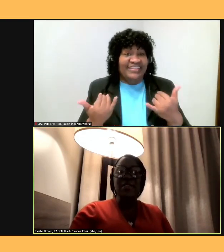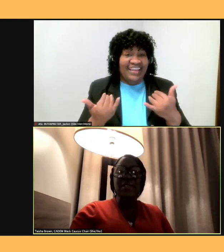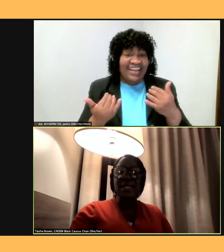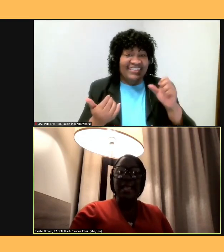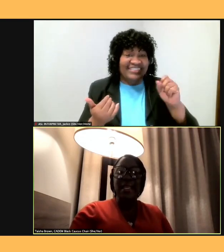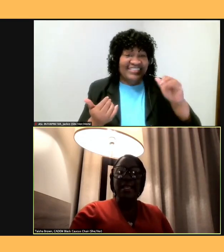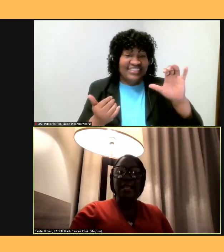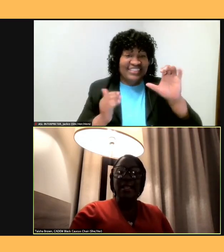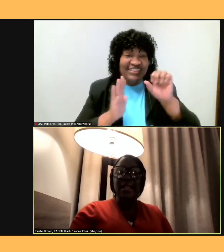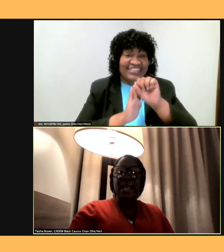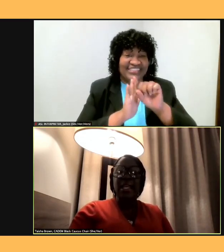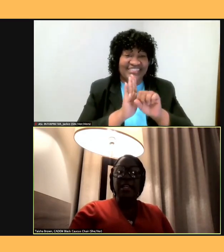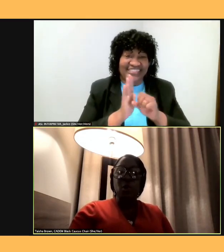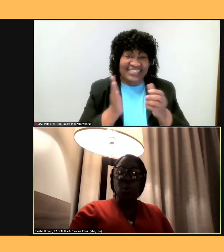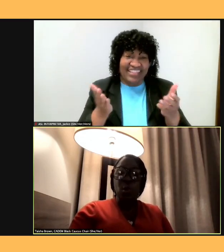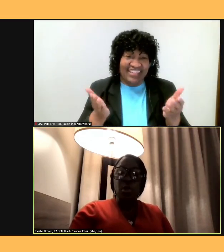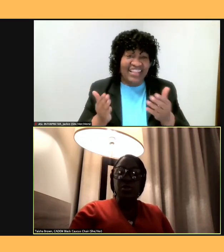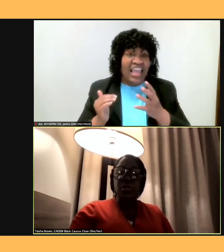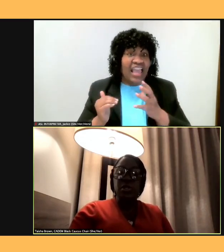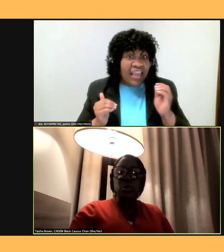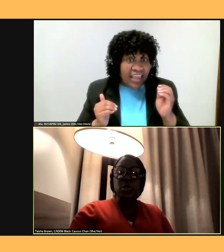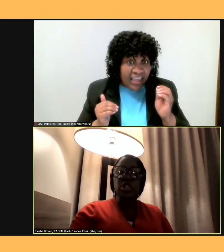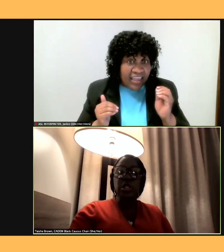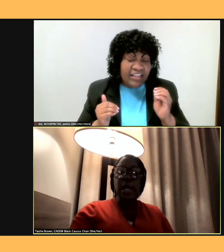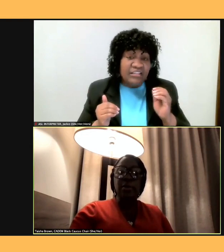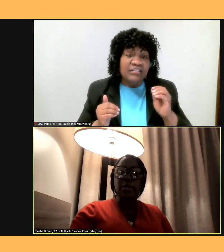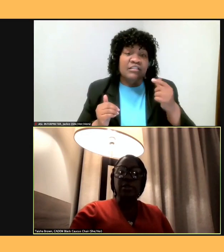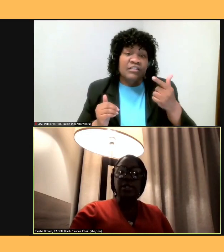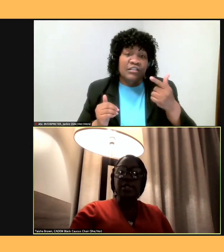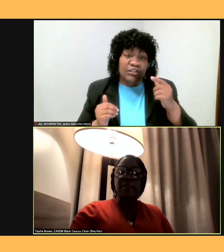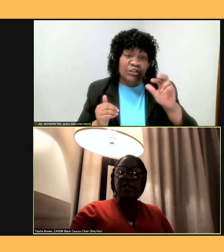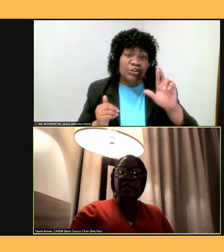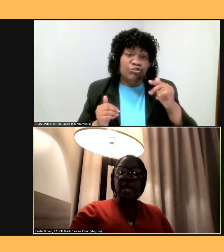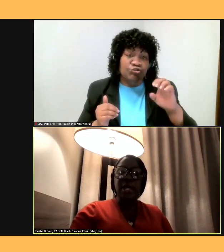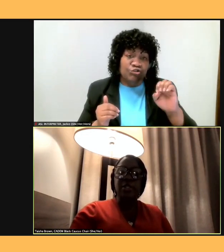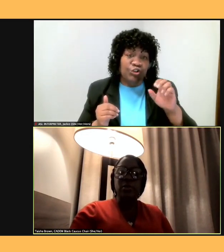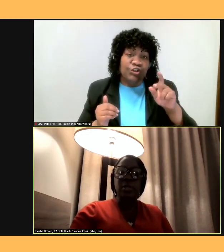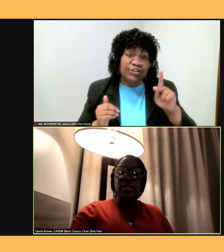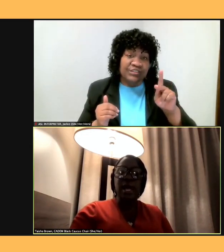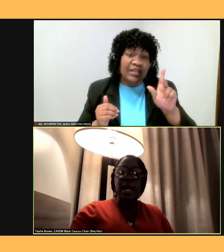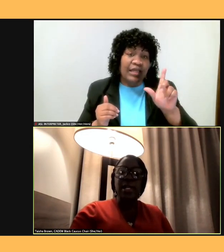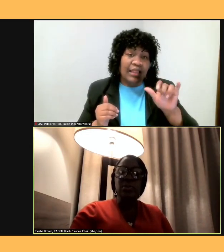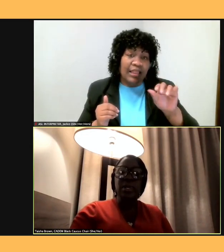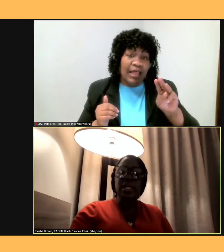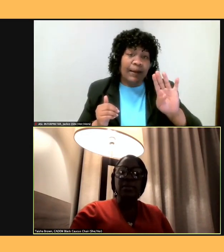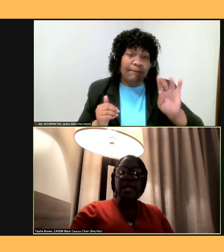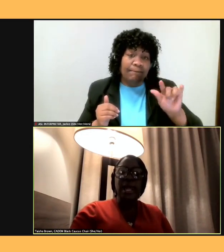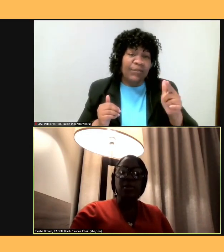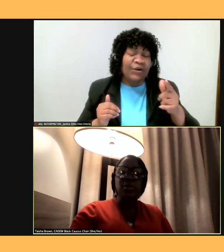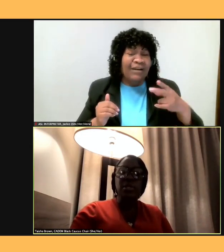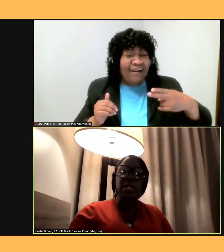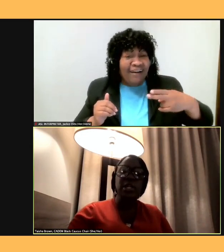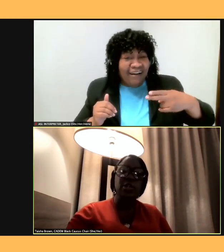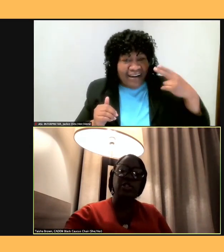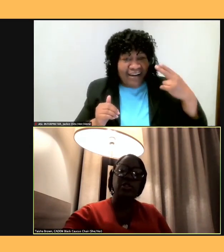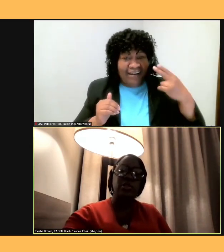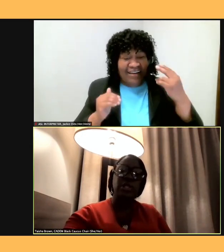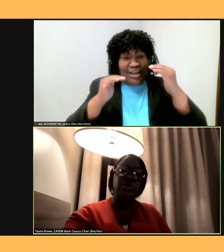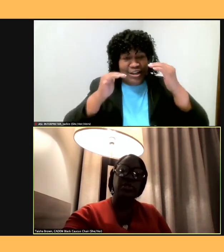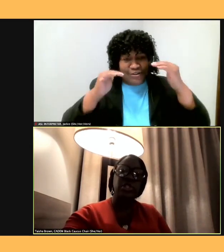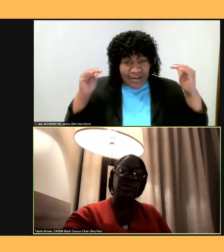and of course, George Clyburn in South Carolina, who is the highest ranking Black person in congressional leadership.